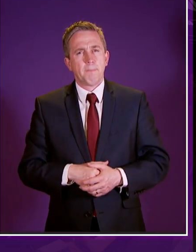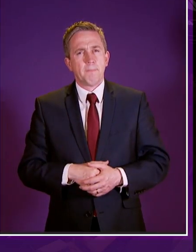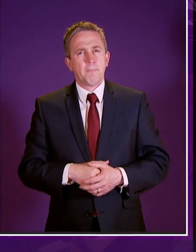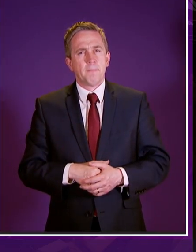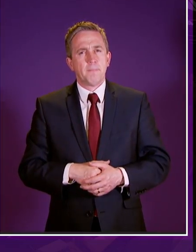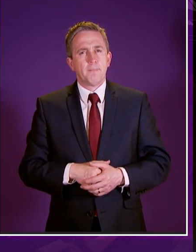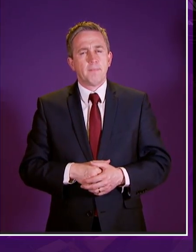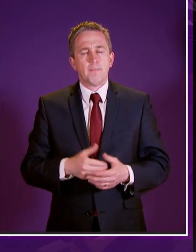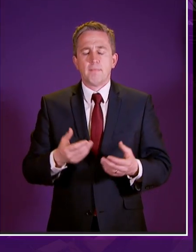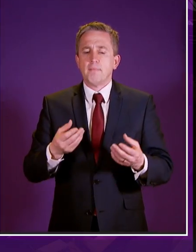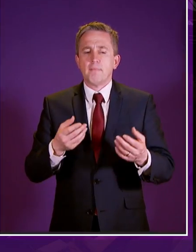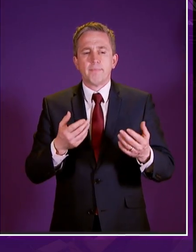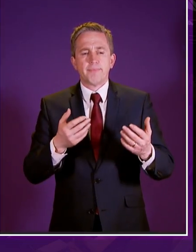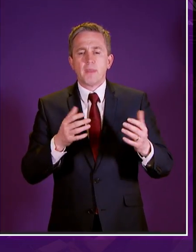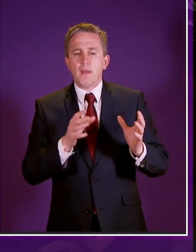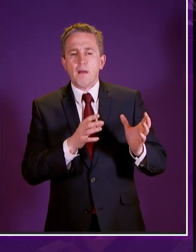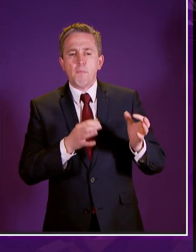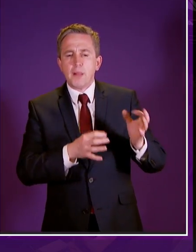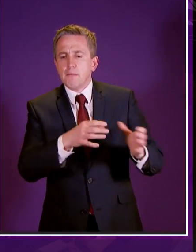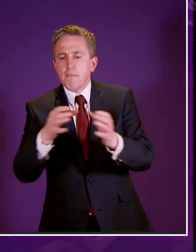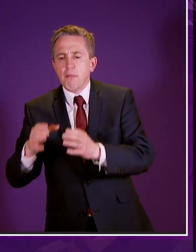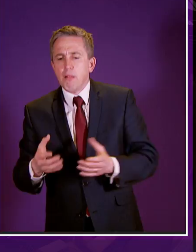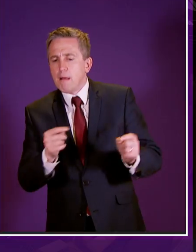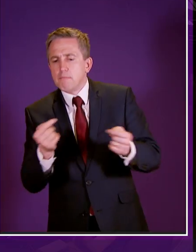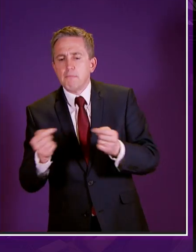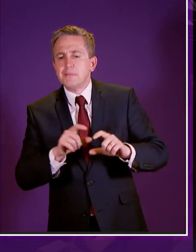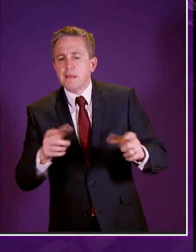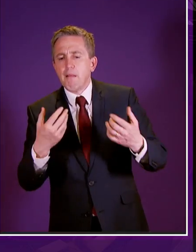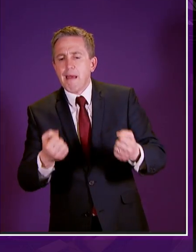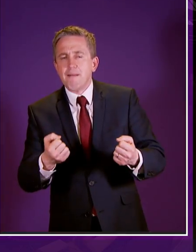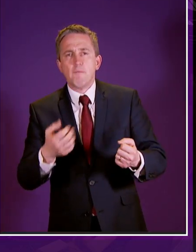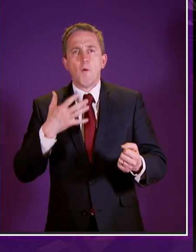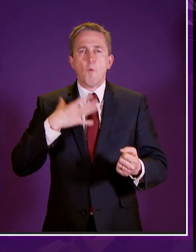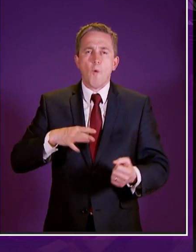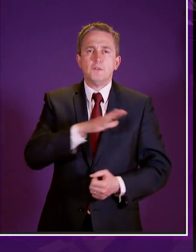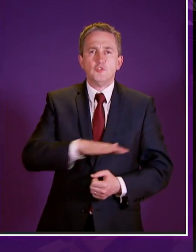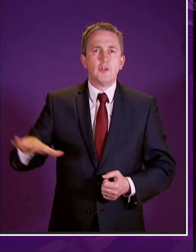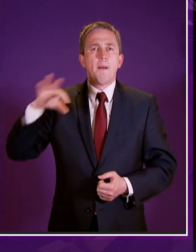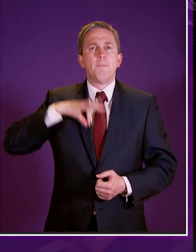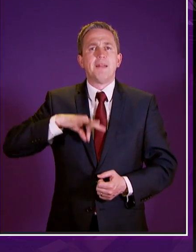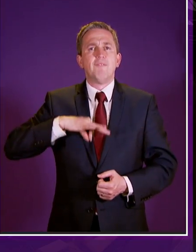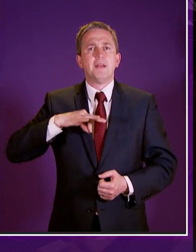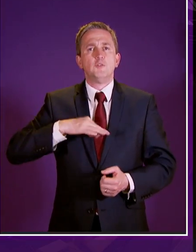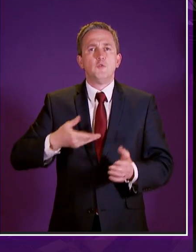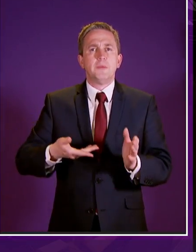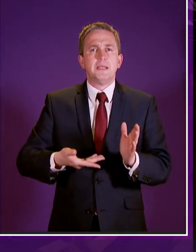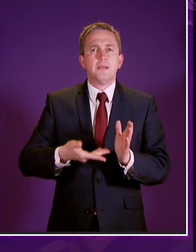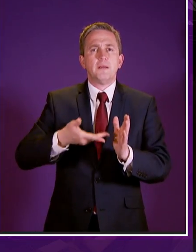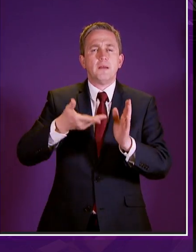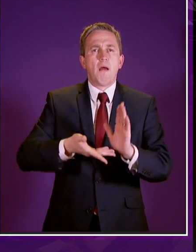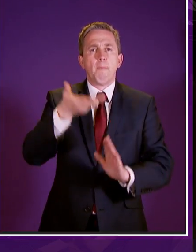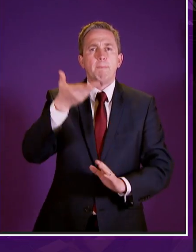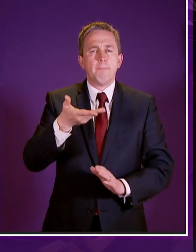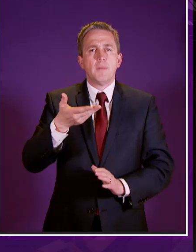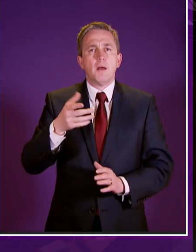have our differences we still want to see child benefit topped up and we'll soon look again at how we truly